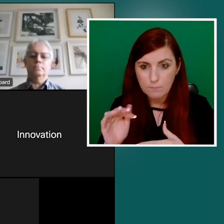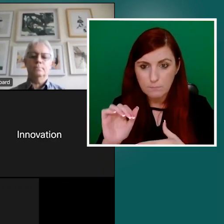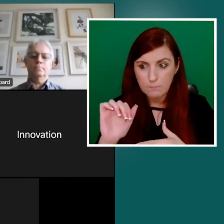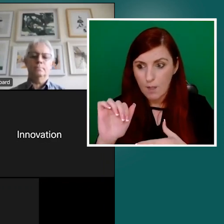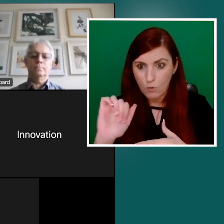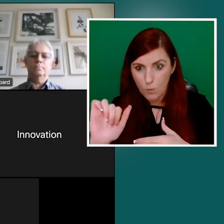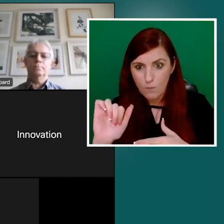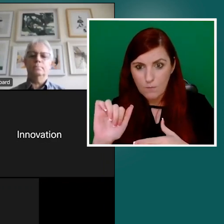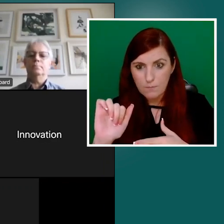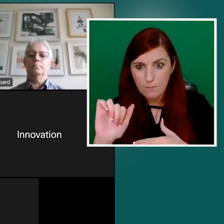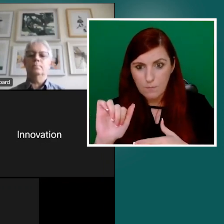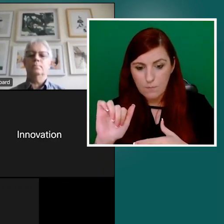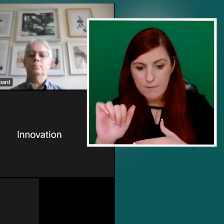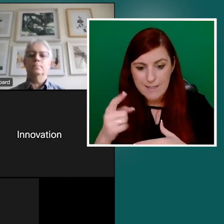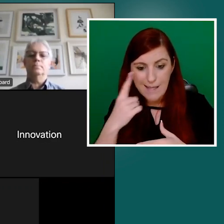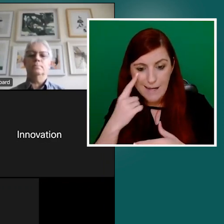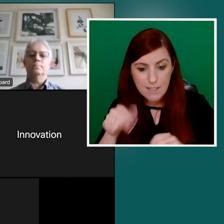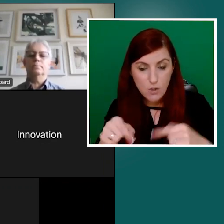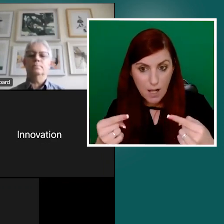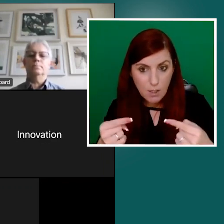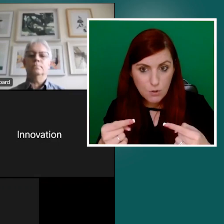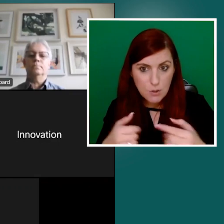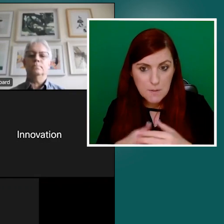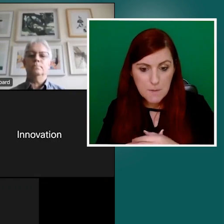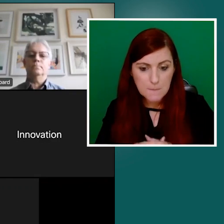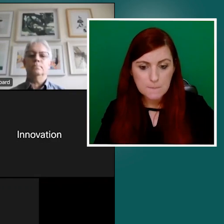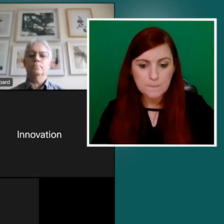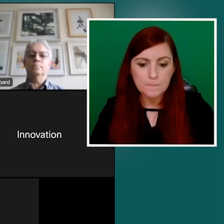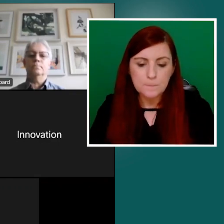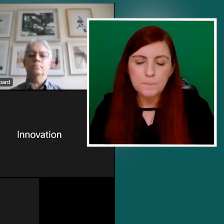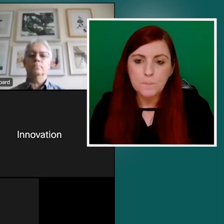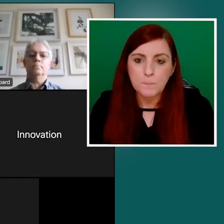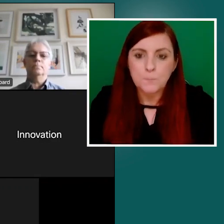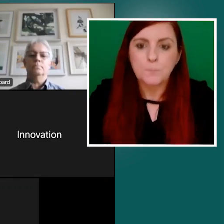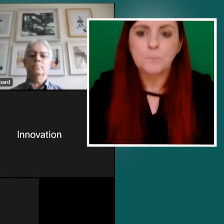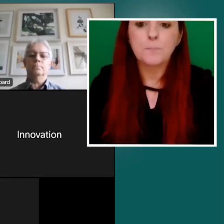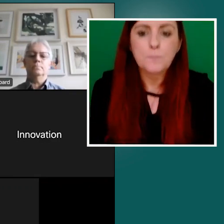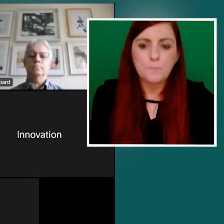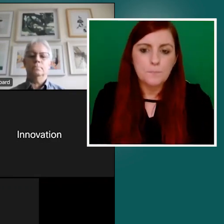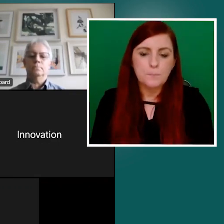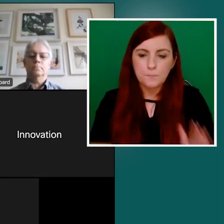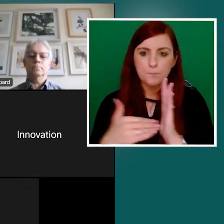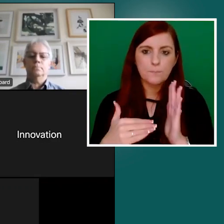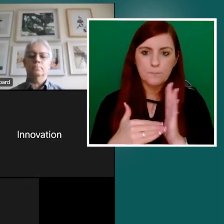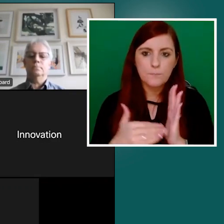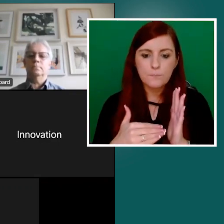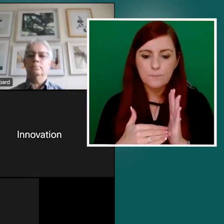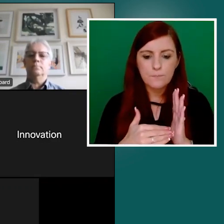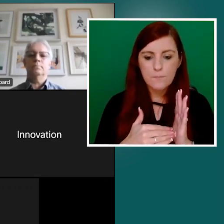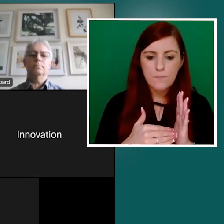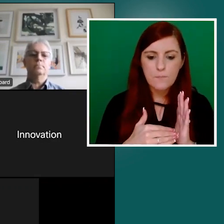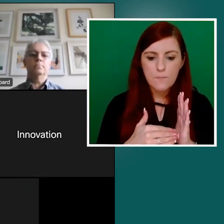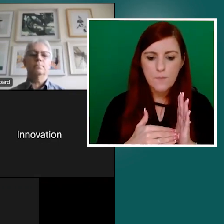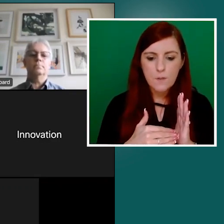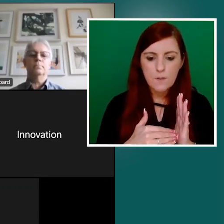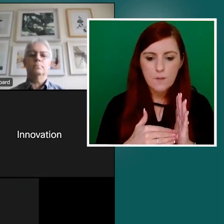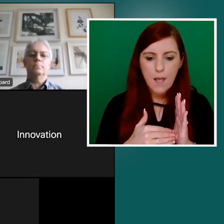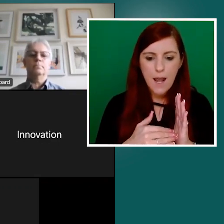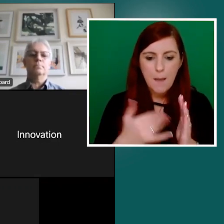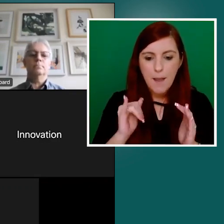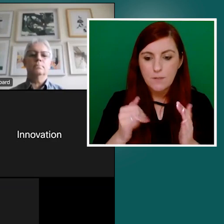We certainly have, with your permission, I might actually defer to, to, to James on this one. Sure. probably has more knowledge of this than, than, than I do,